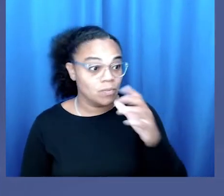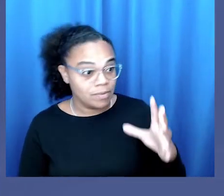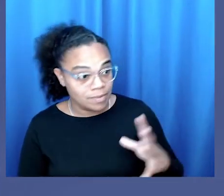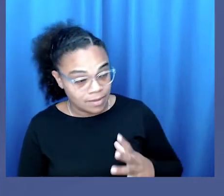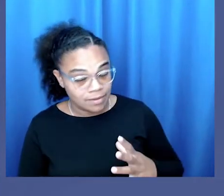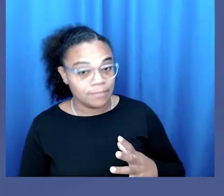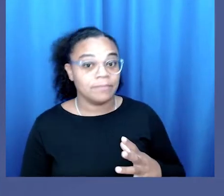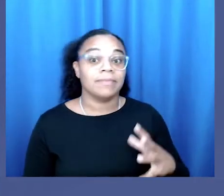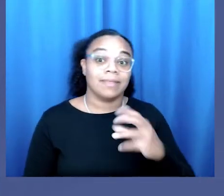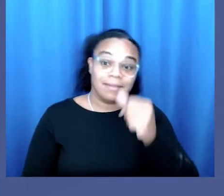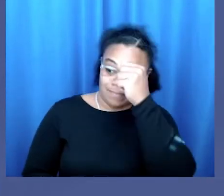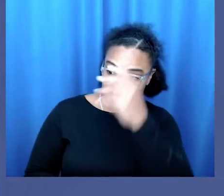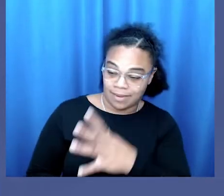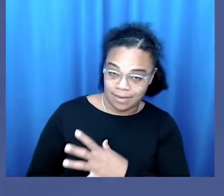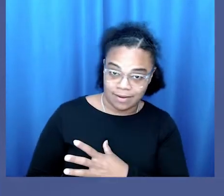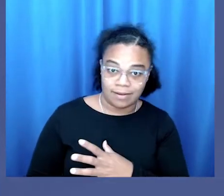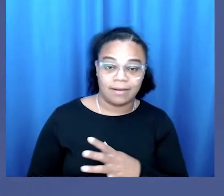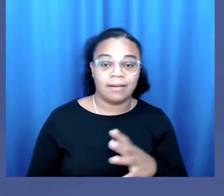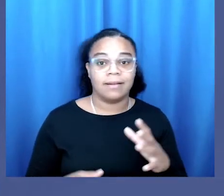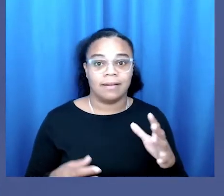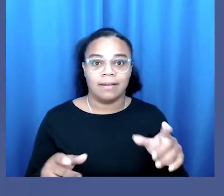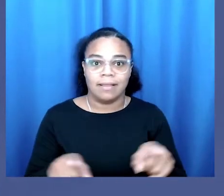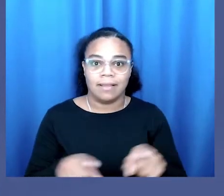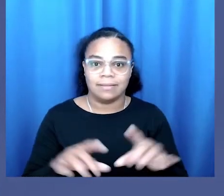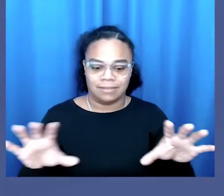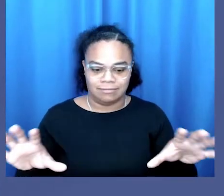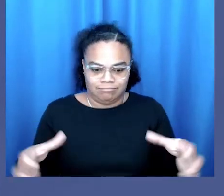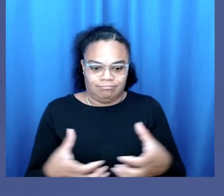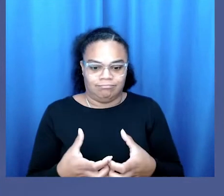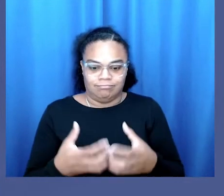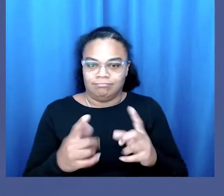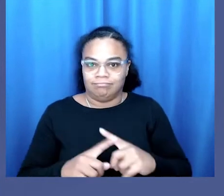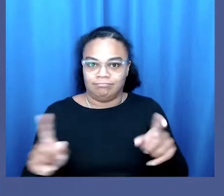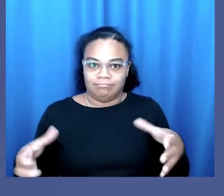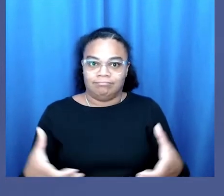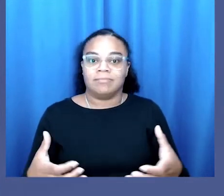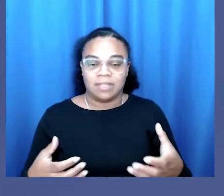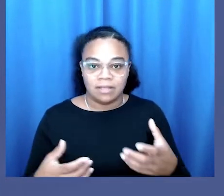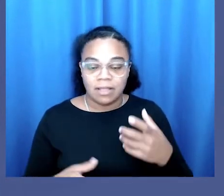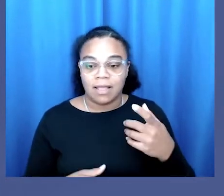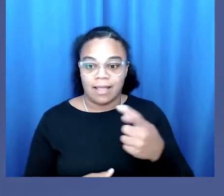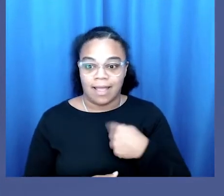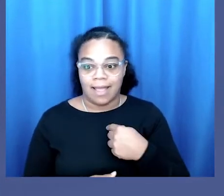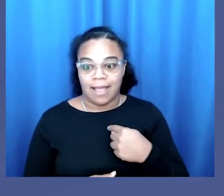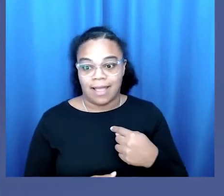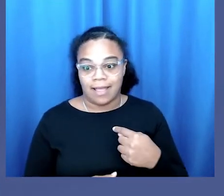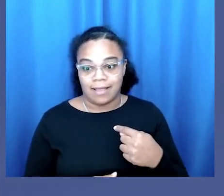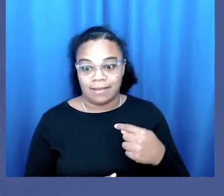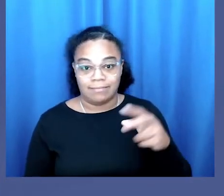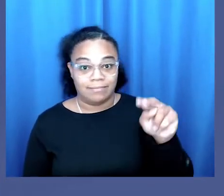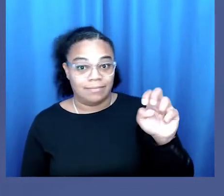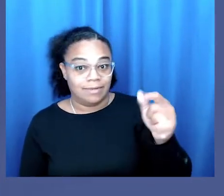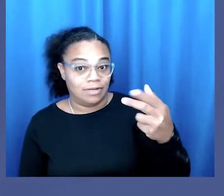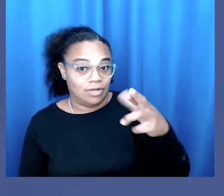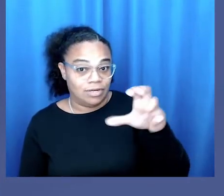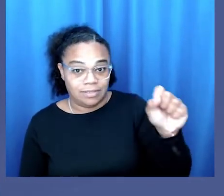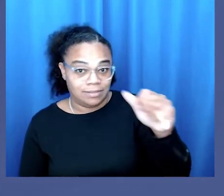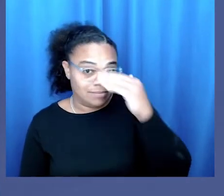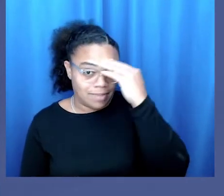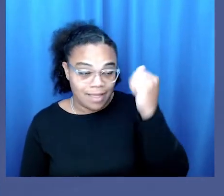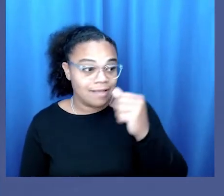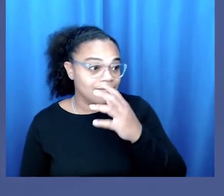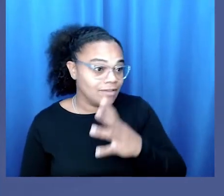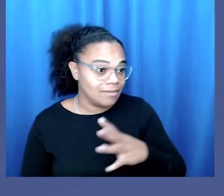woman alongside man as a hegemonic class. For all intents and purposes, I am a negris,